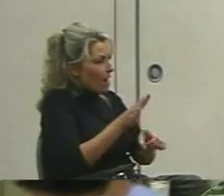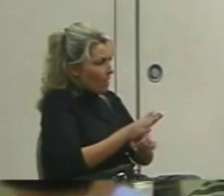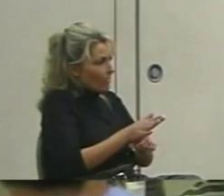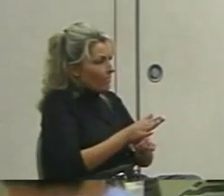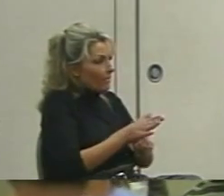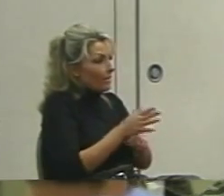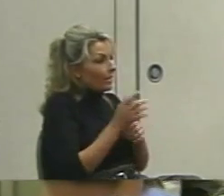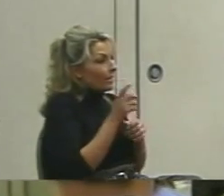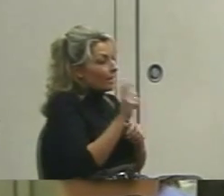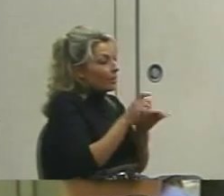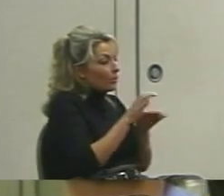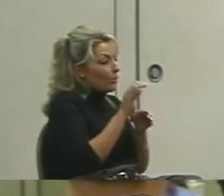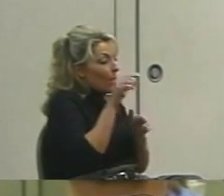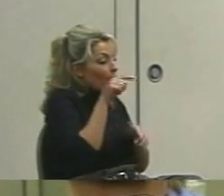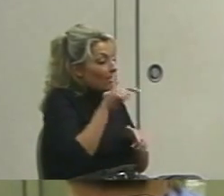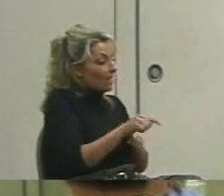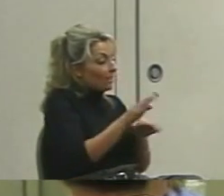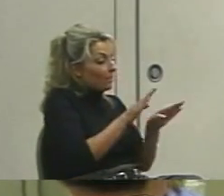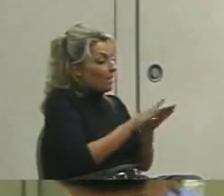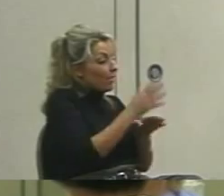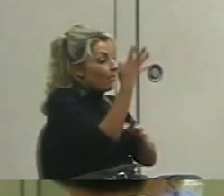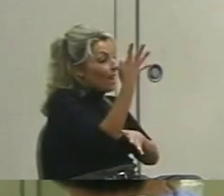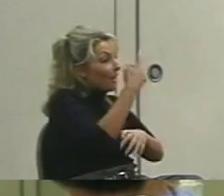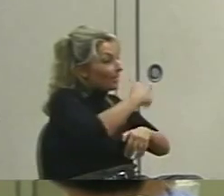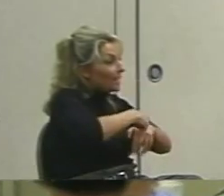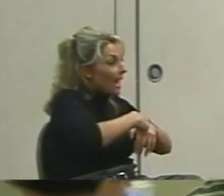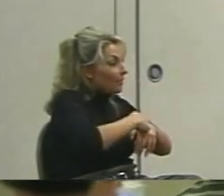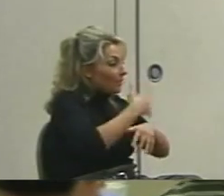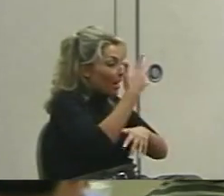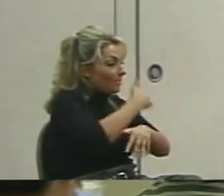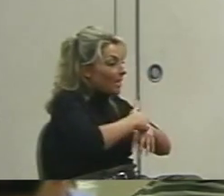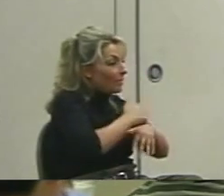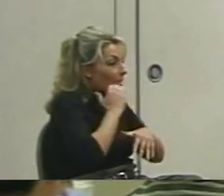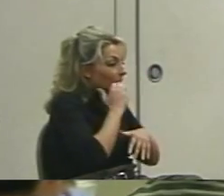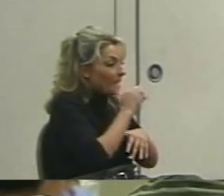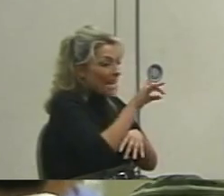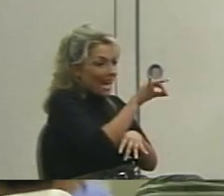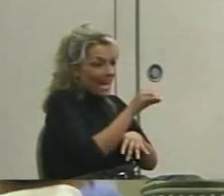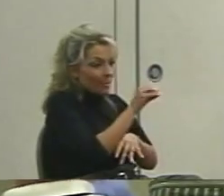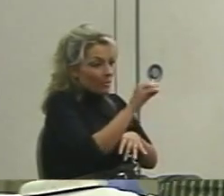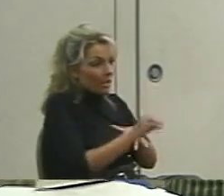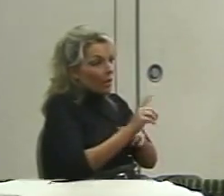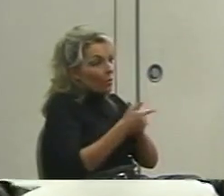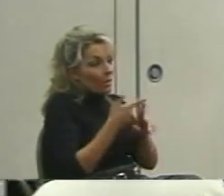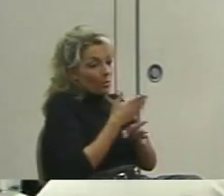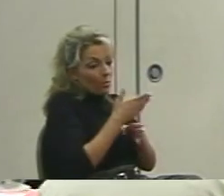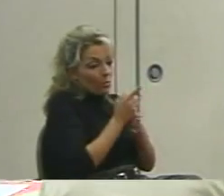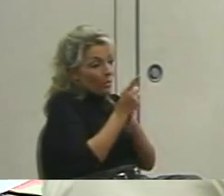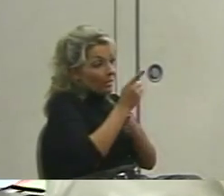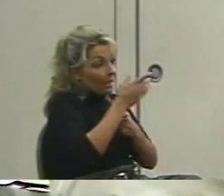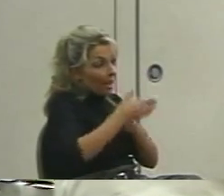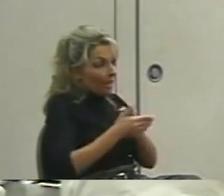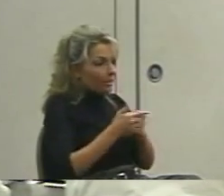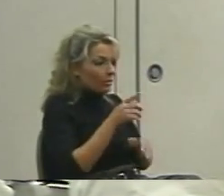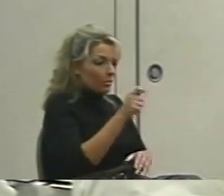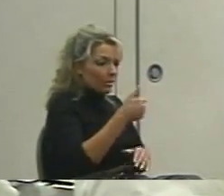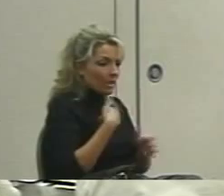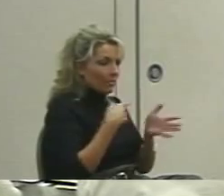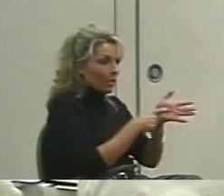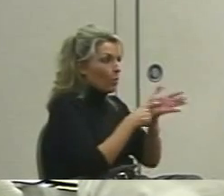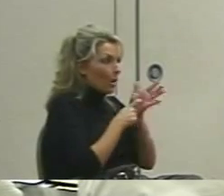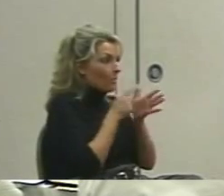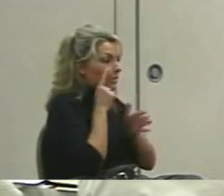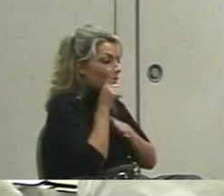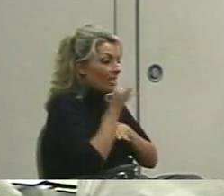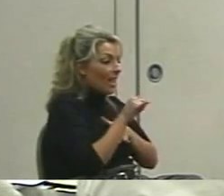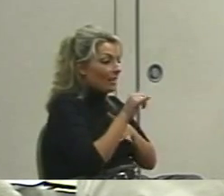They must do this behavior five times. They must do this behavior at 80% by the end of a week. We must have a criterion for it